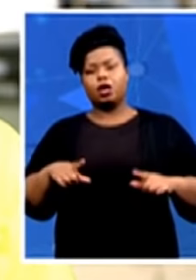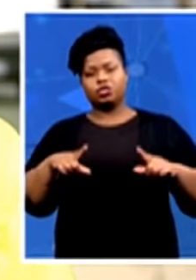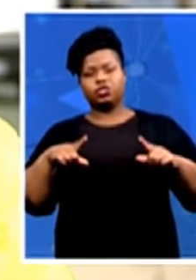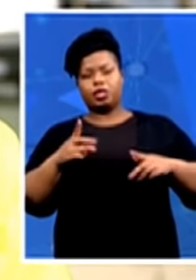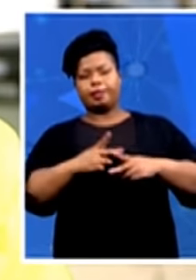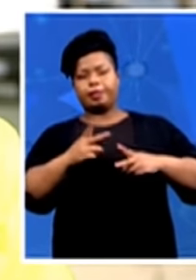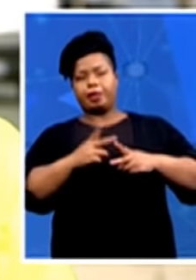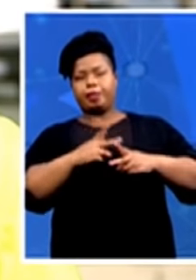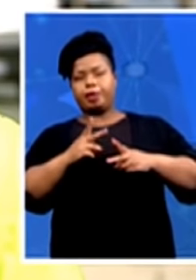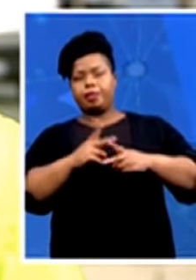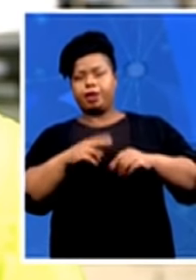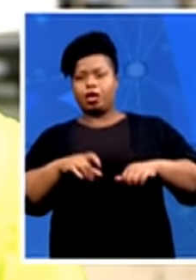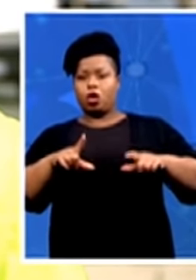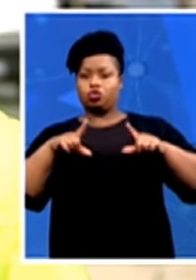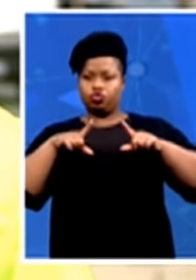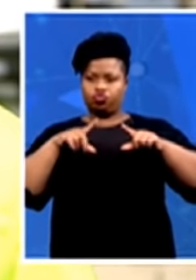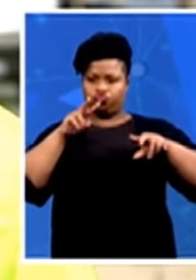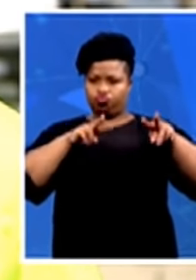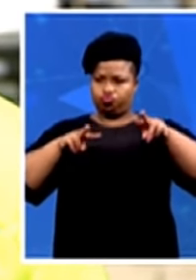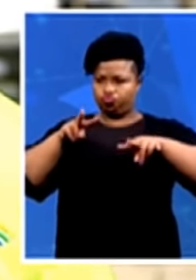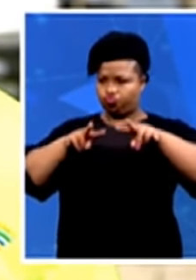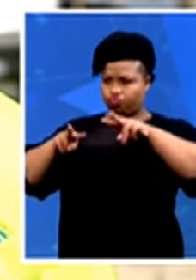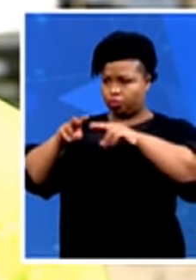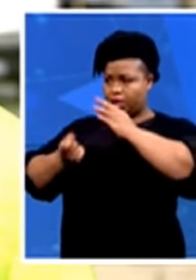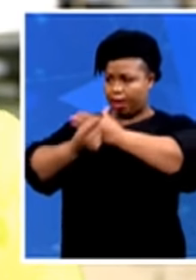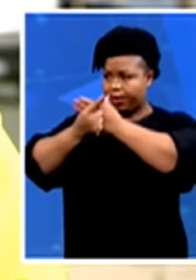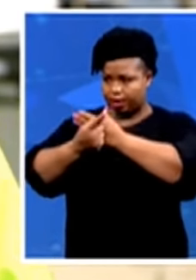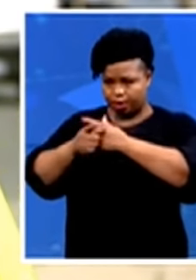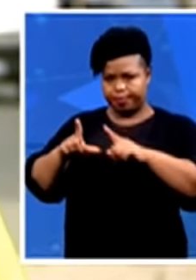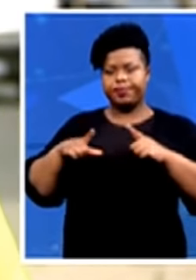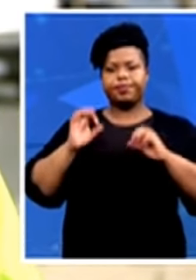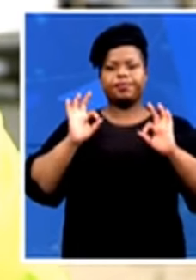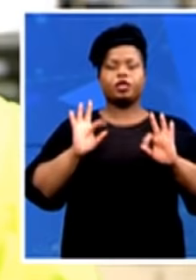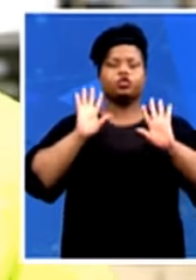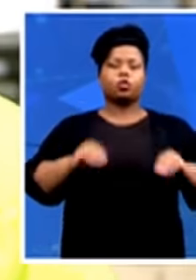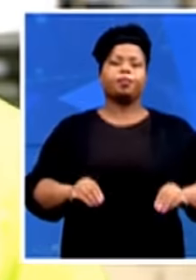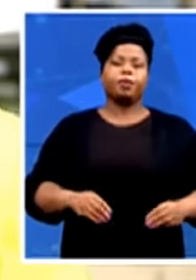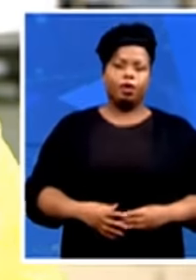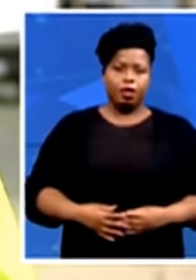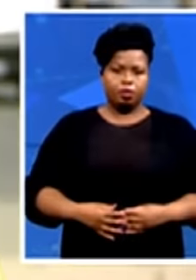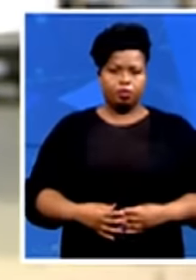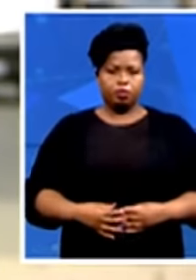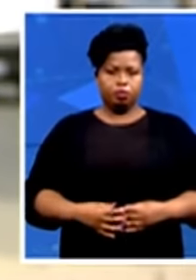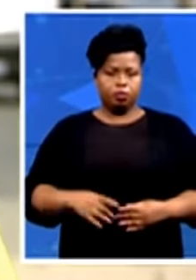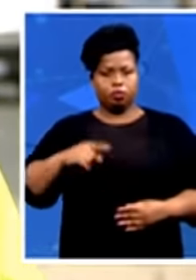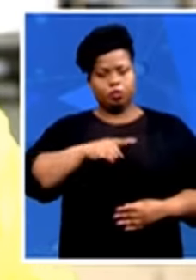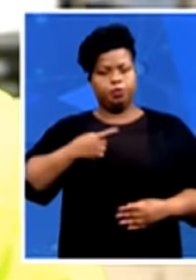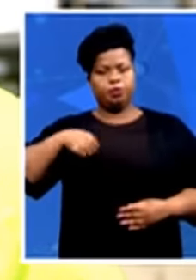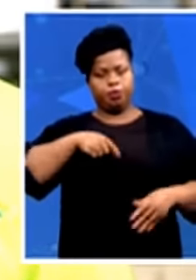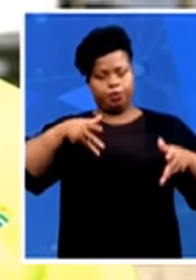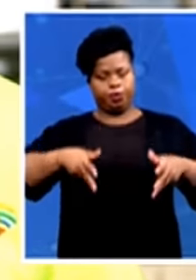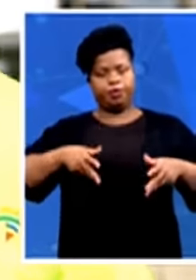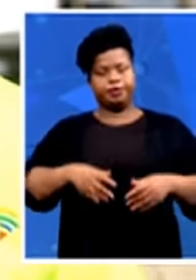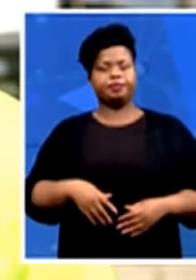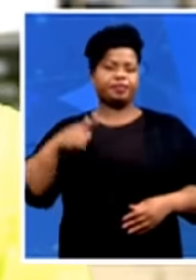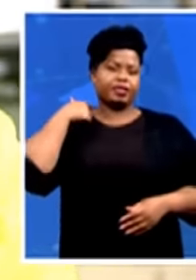sure that any incident is stopped at the right time. We are actually in Alex, and we will be keeping you updated